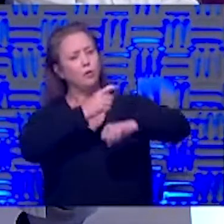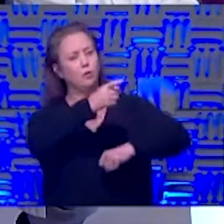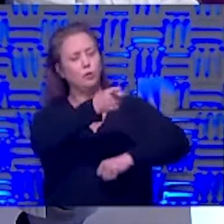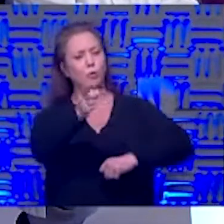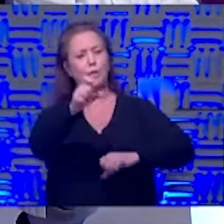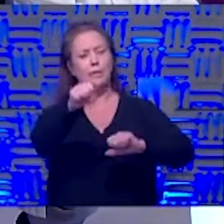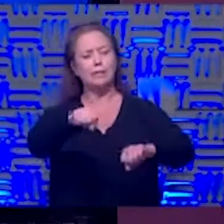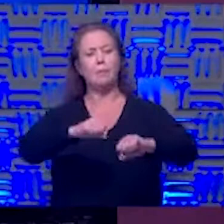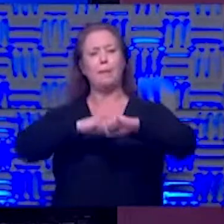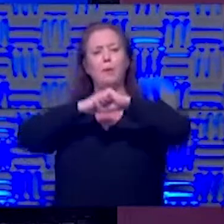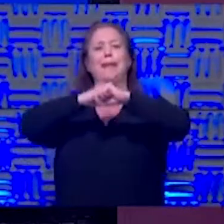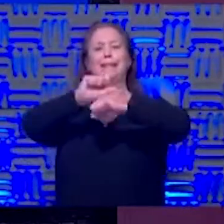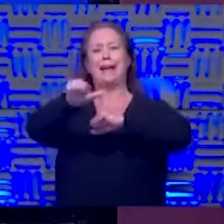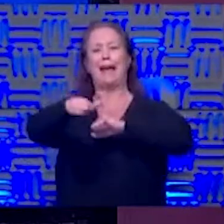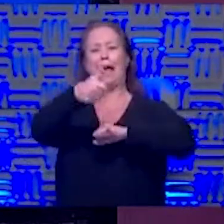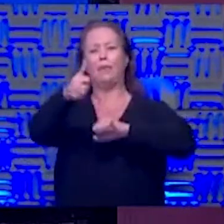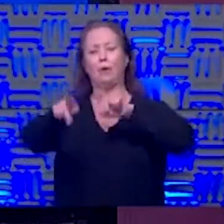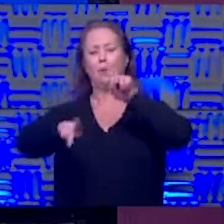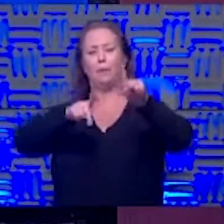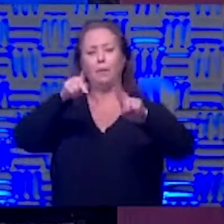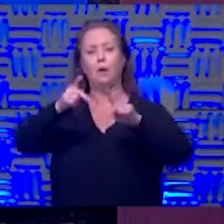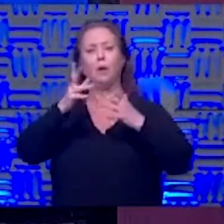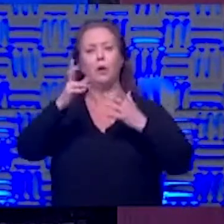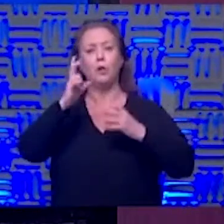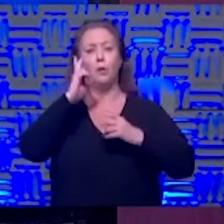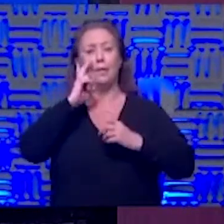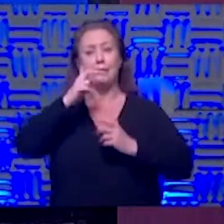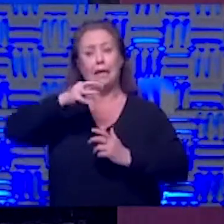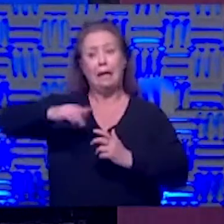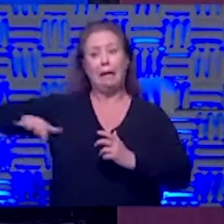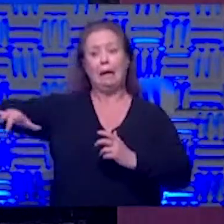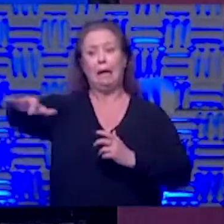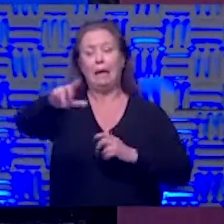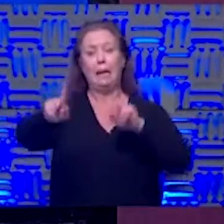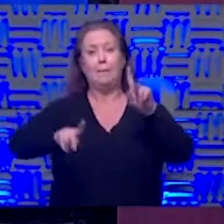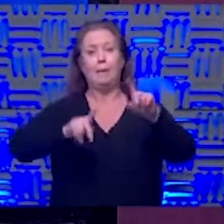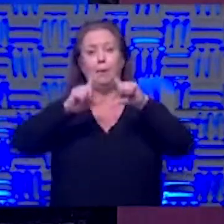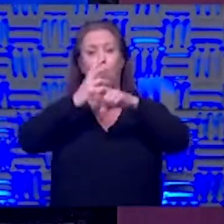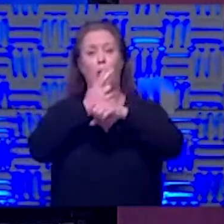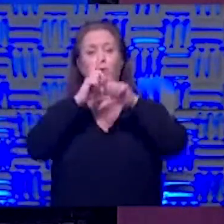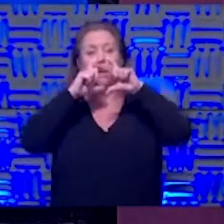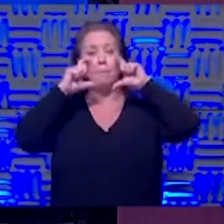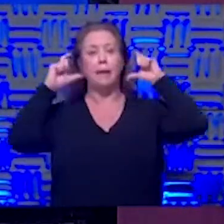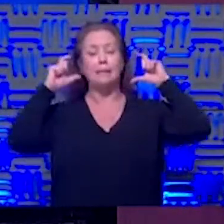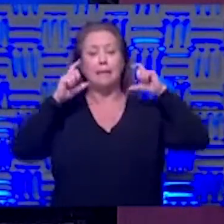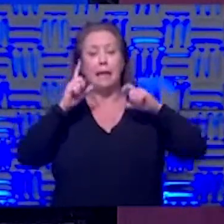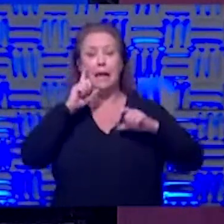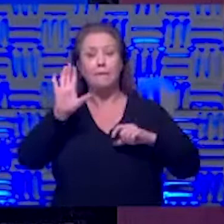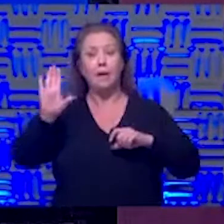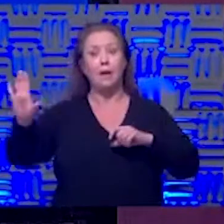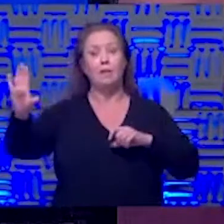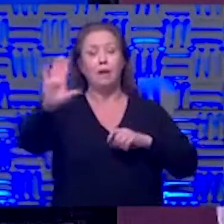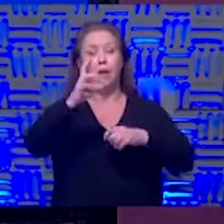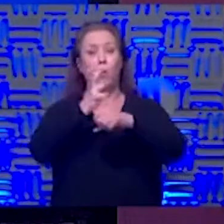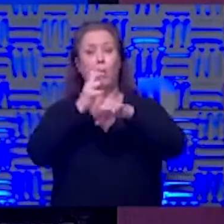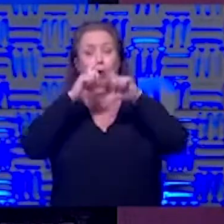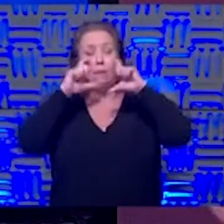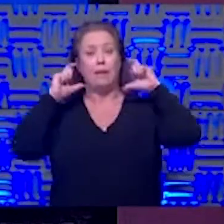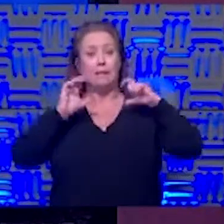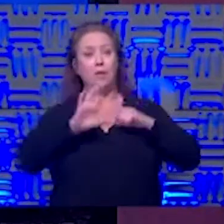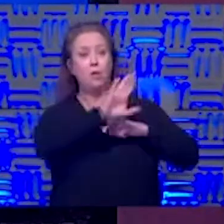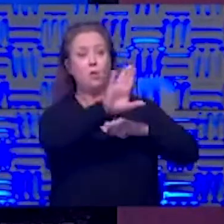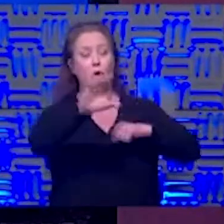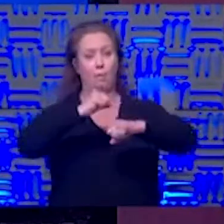clearly protects others from you and what you want to see are the people around you wearing masks because if they wear a mask you're protected that's the